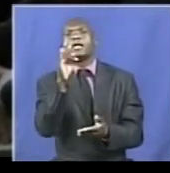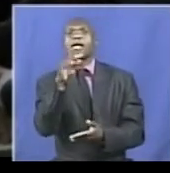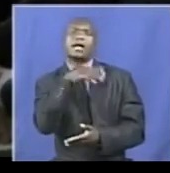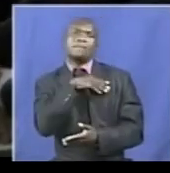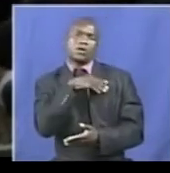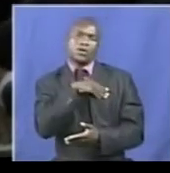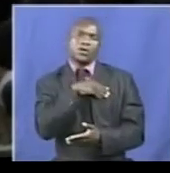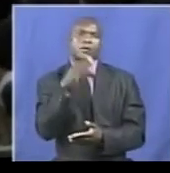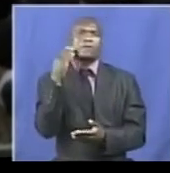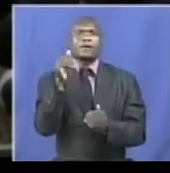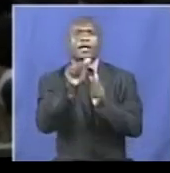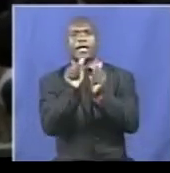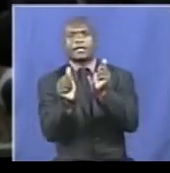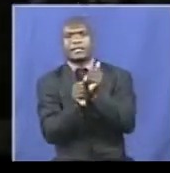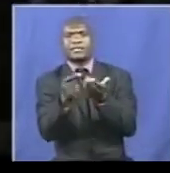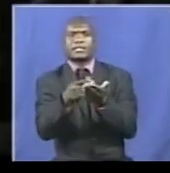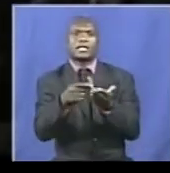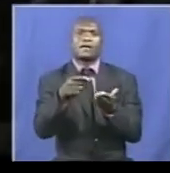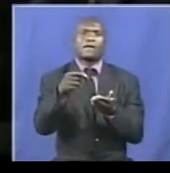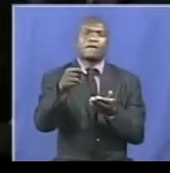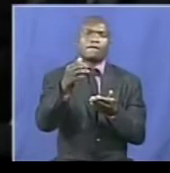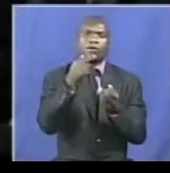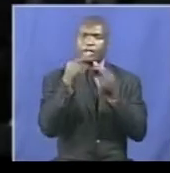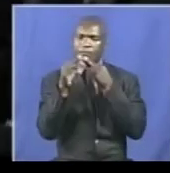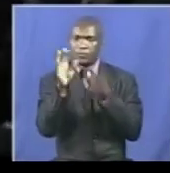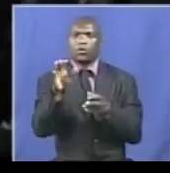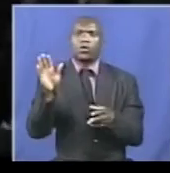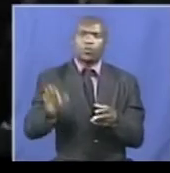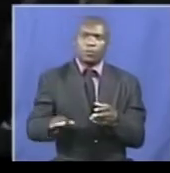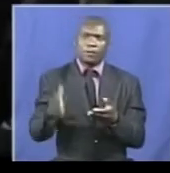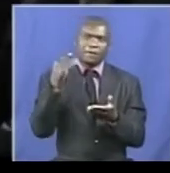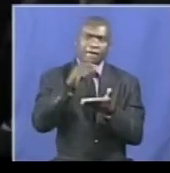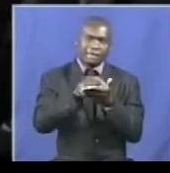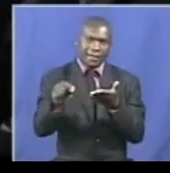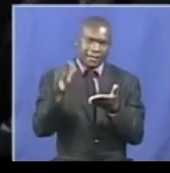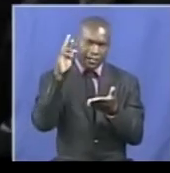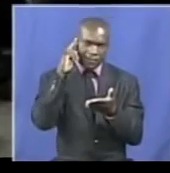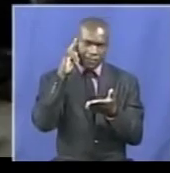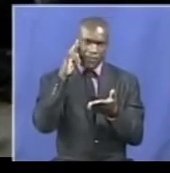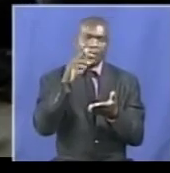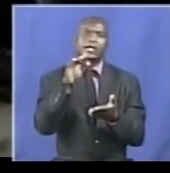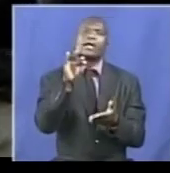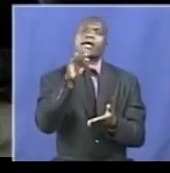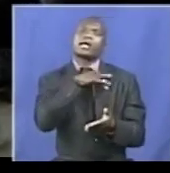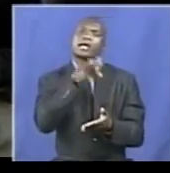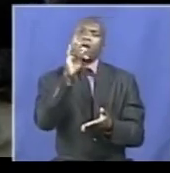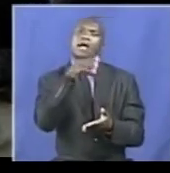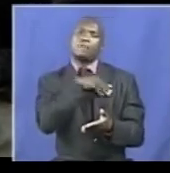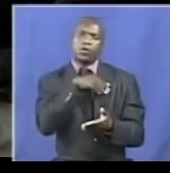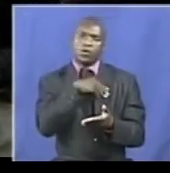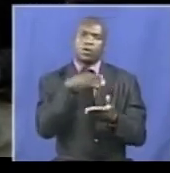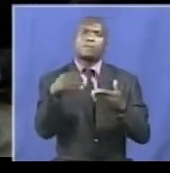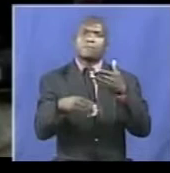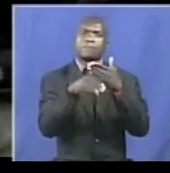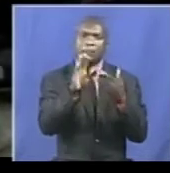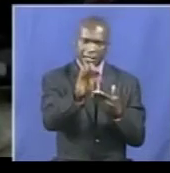who was acting Secretary for Information after Rukaret Kumbo was expelled, has now taken over the post on a substantive basis.